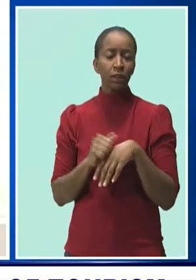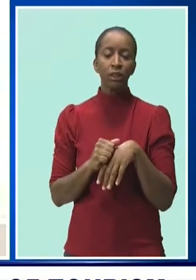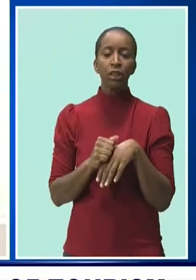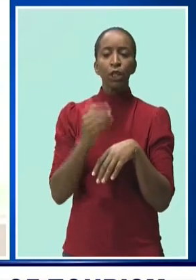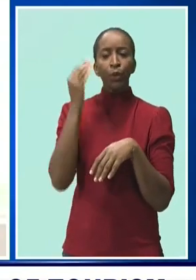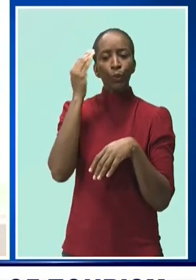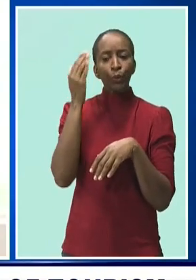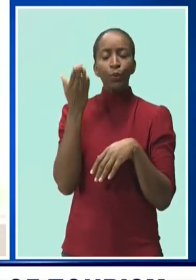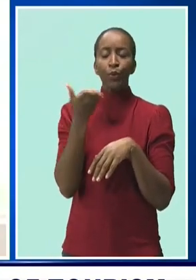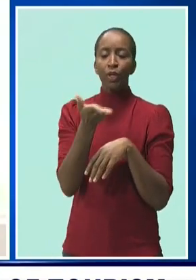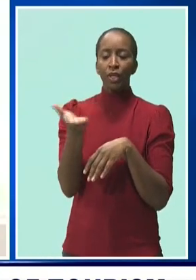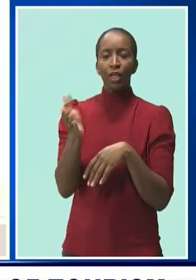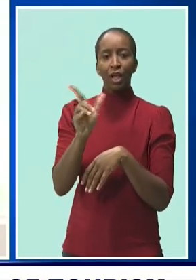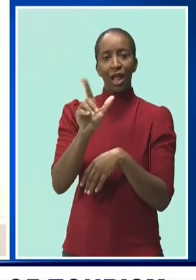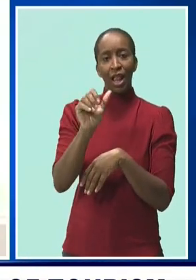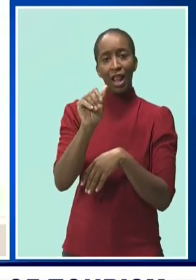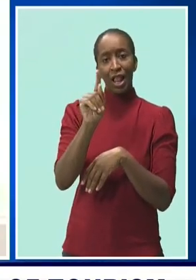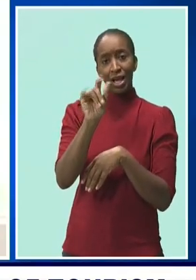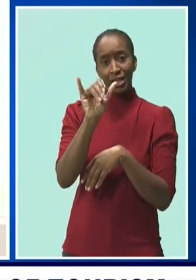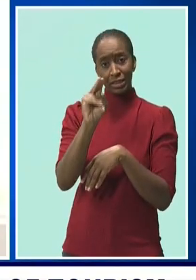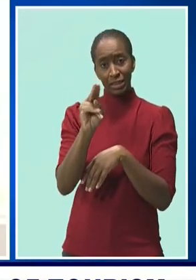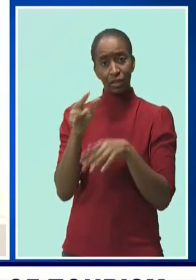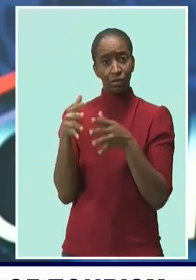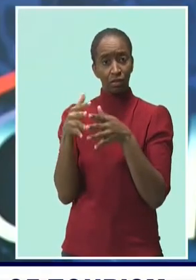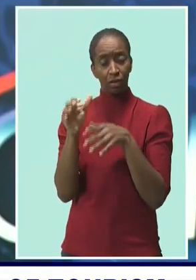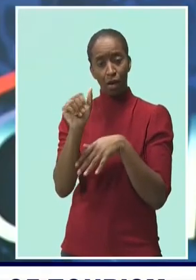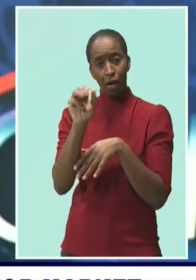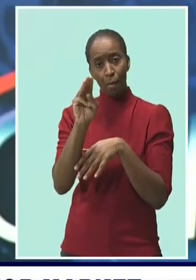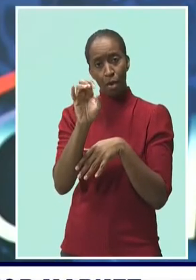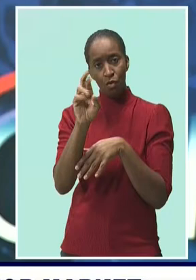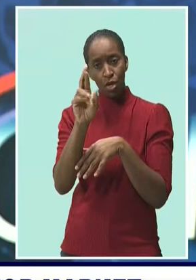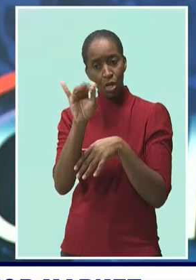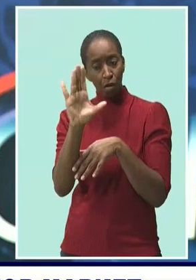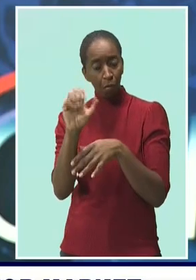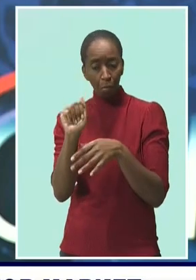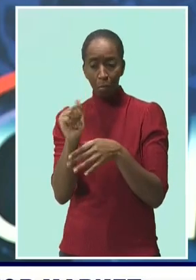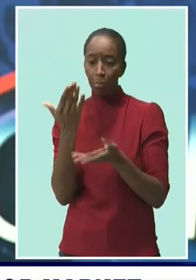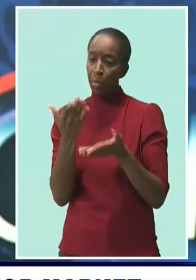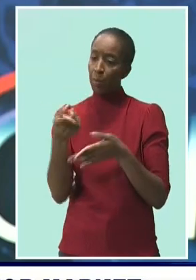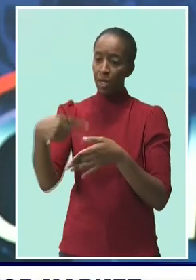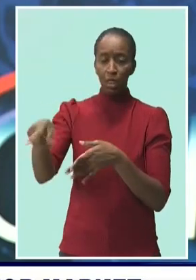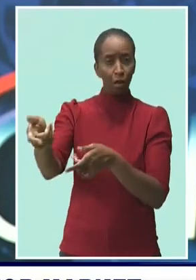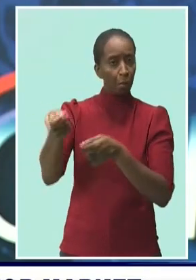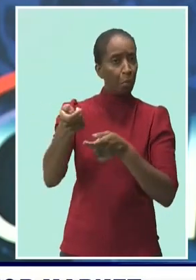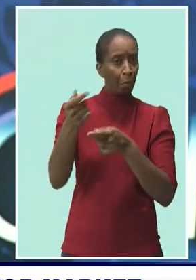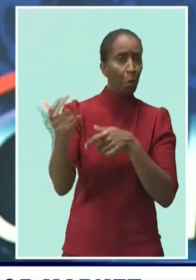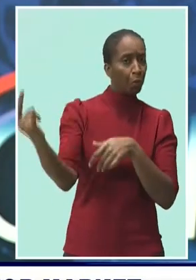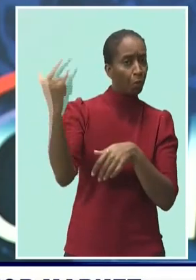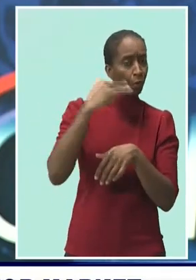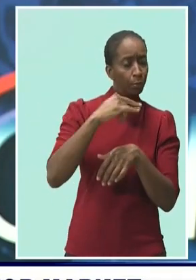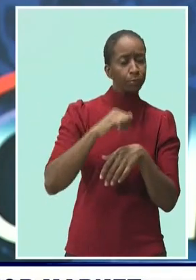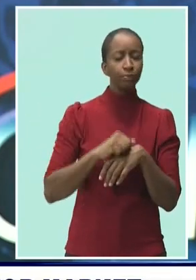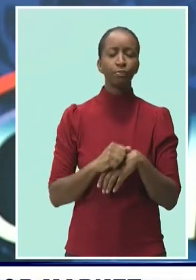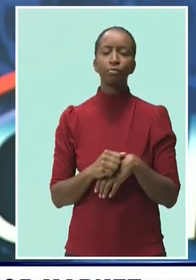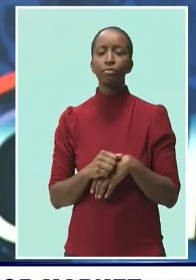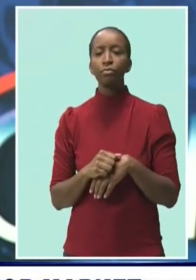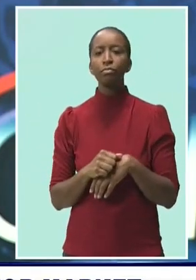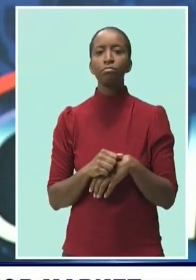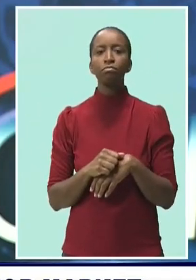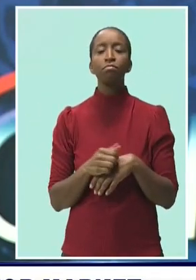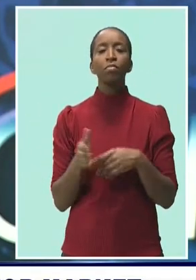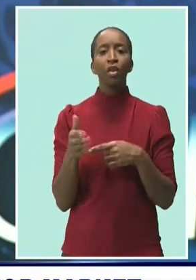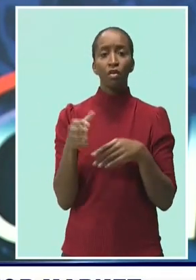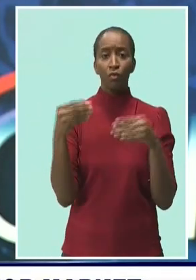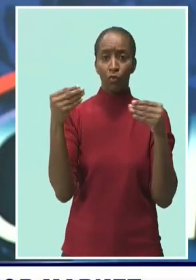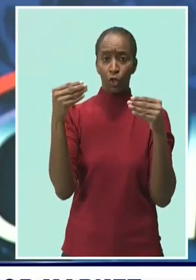there may be opportunities there. Well structural changes could be coming to the Burinda Cox fish market to